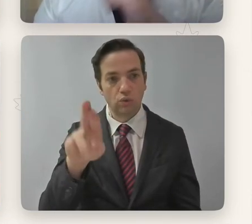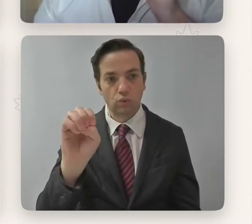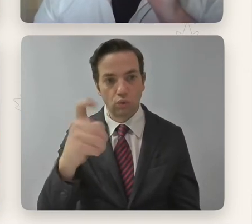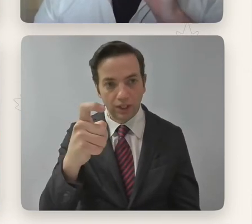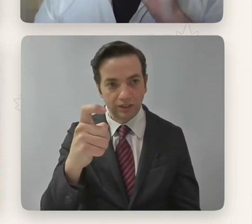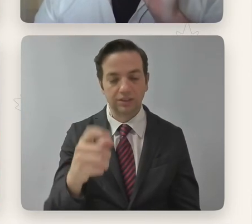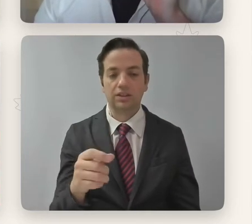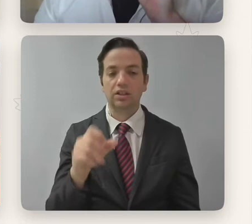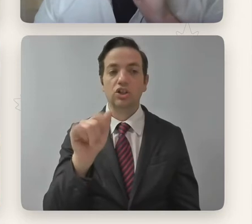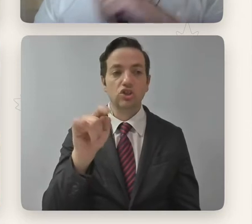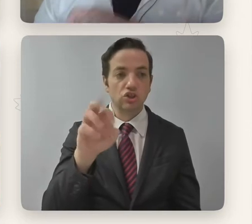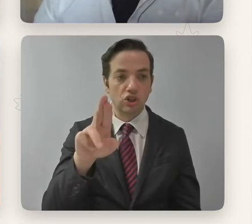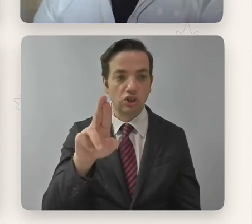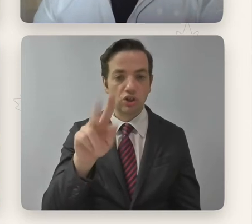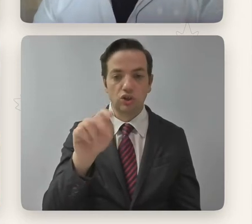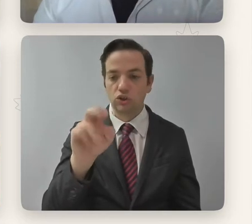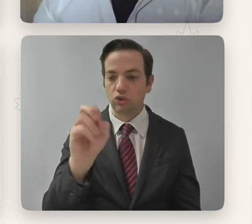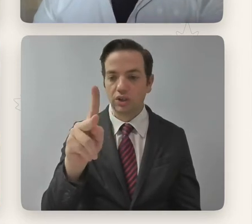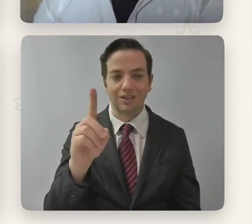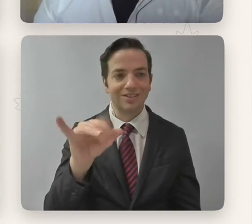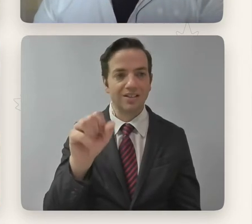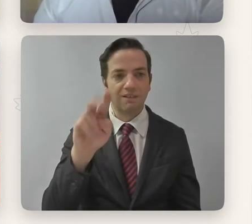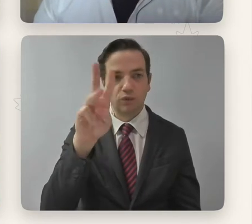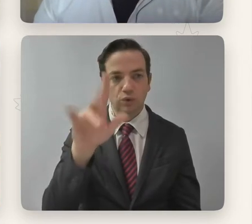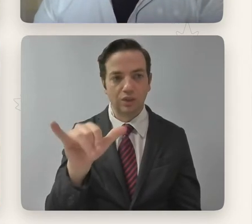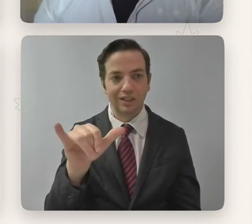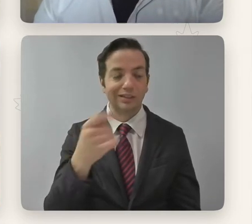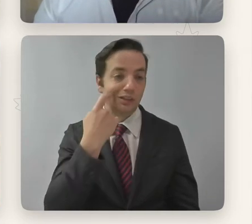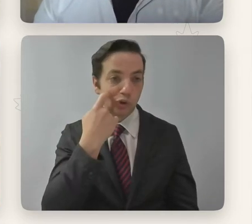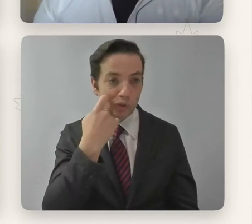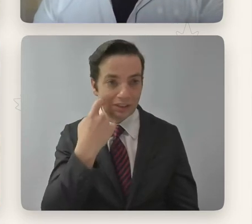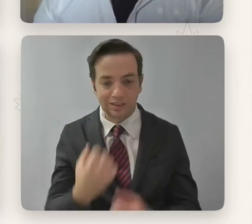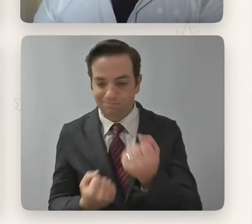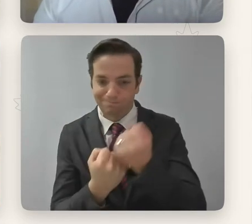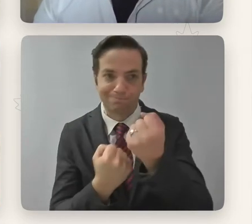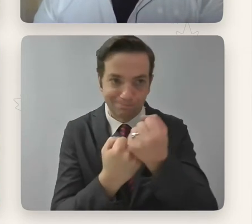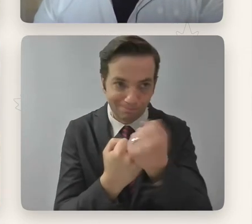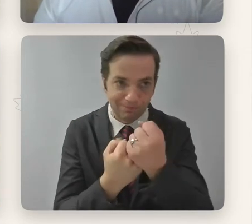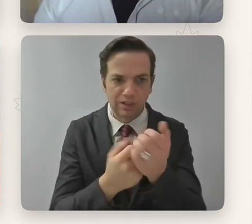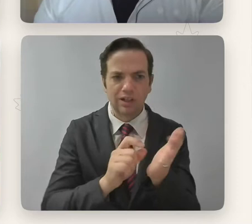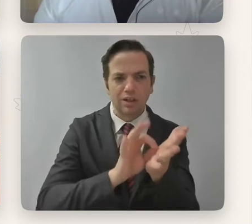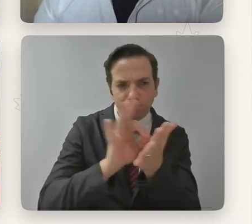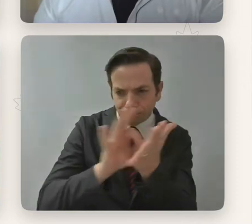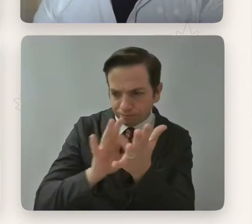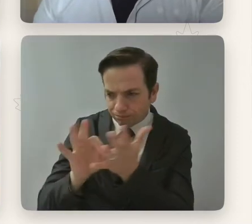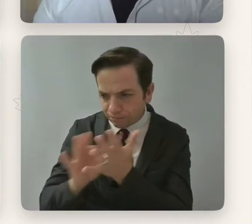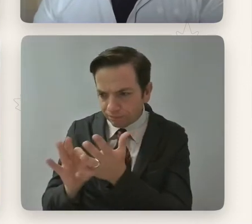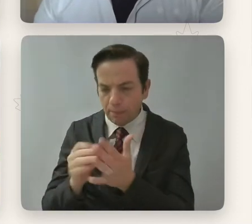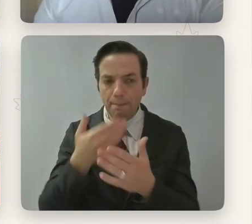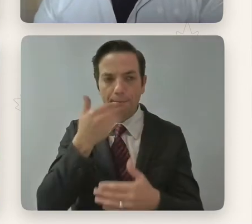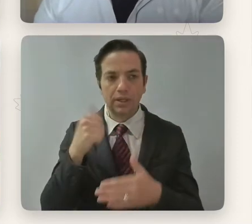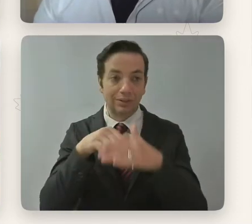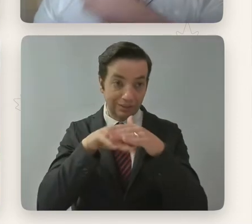actors and has, in fact, recently participated in an accessibility audit with ACTRA to improve accessibility in the entertainment industry